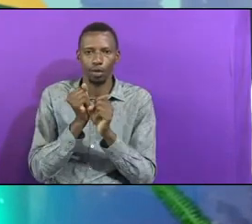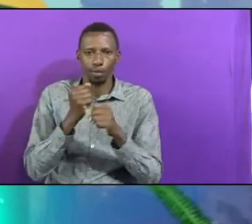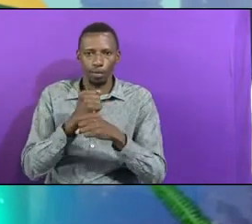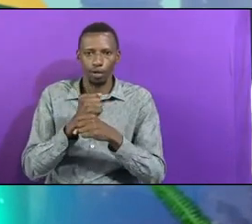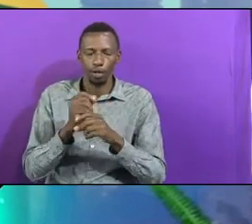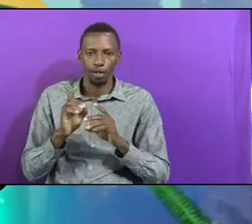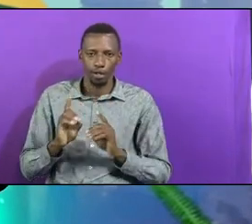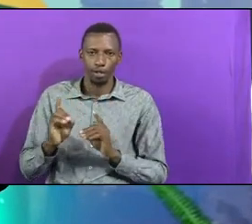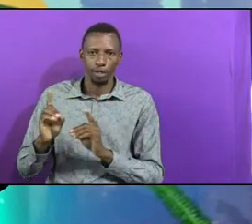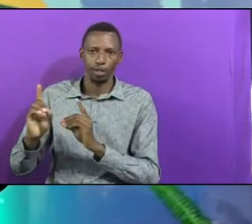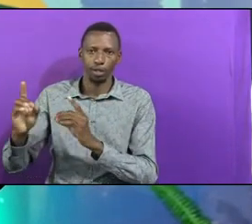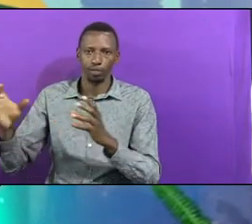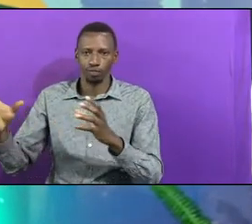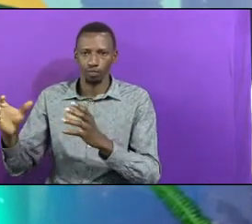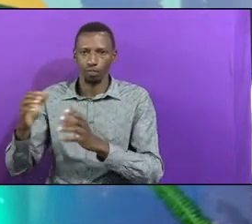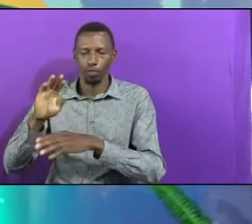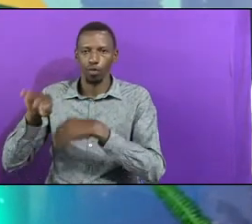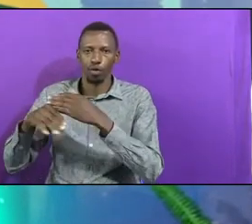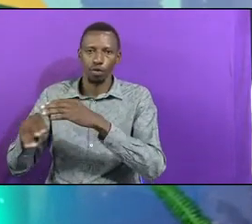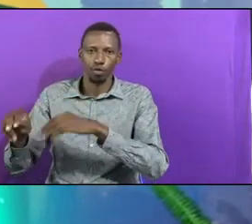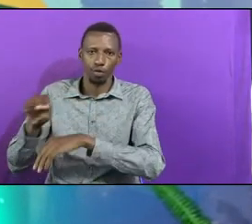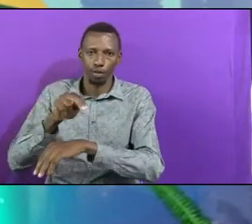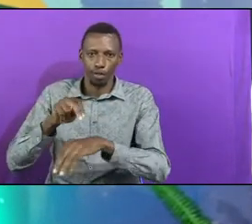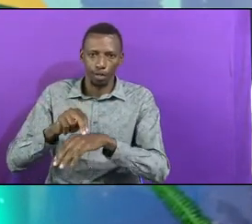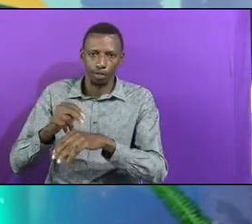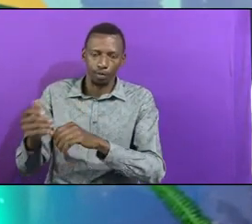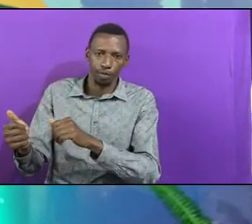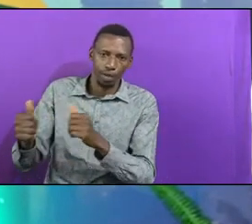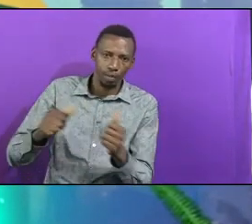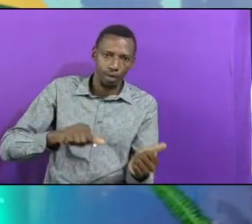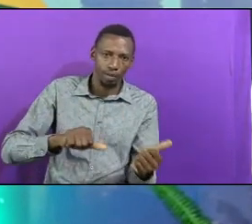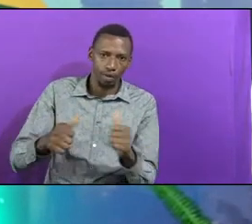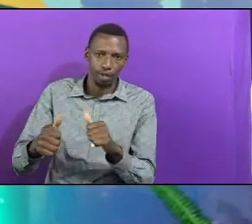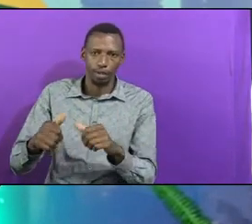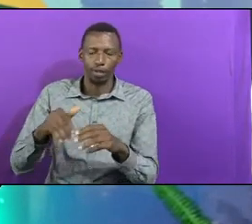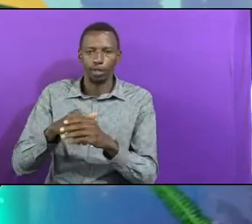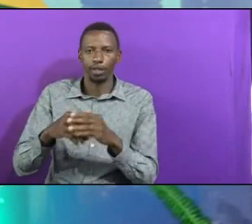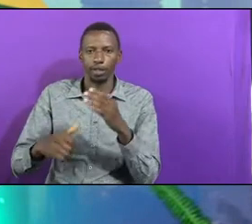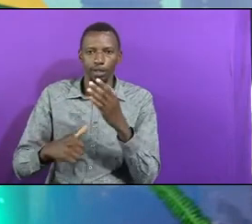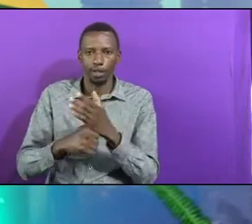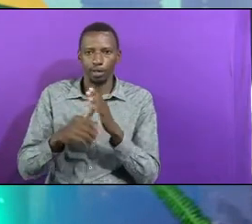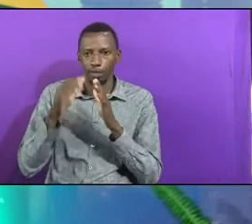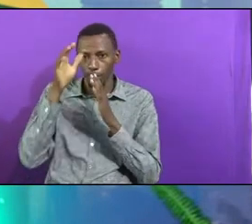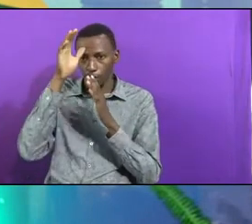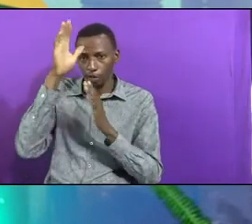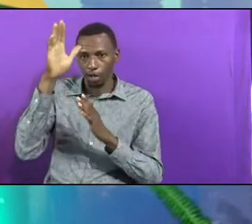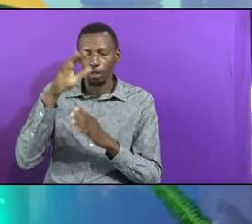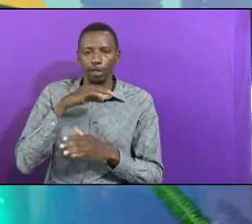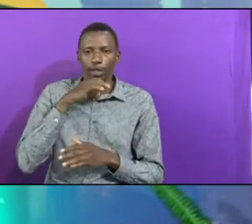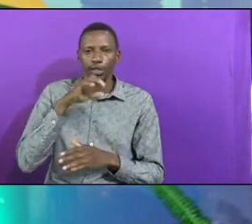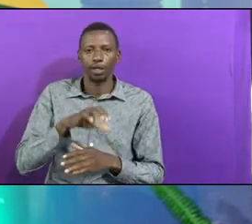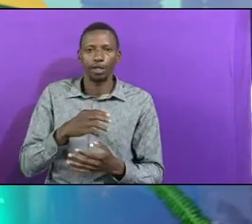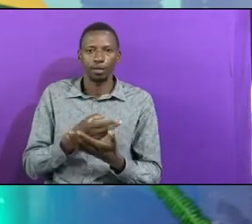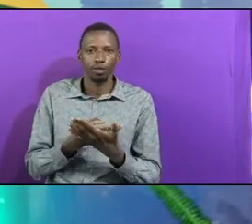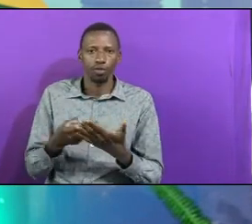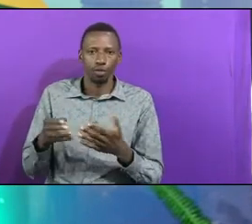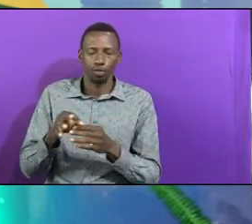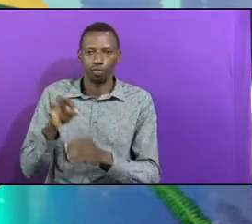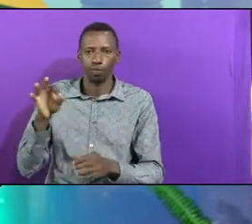nations Baptizing them in the name of the Father And of the Son and of the Holy Ghost